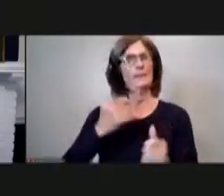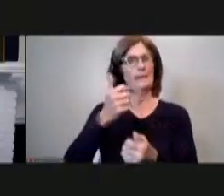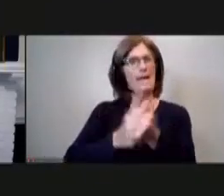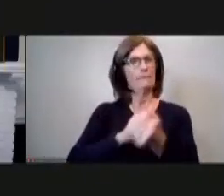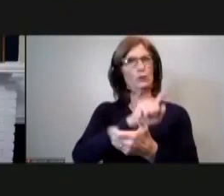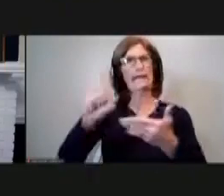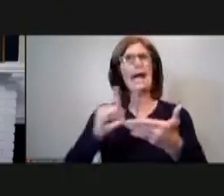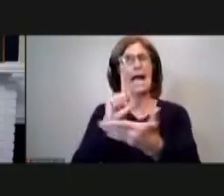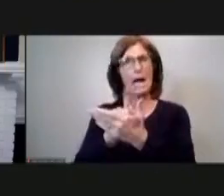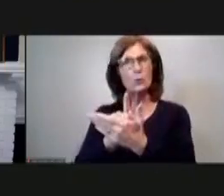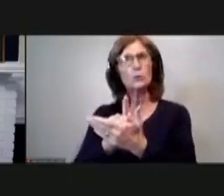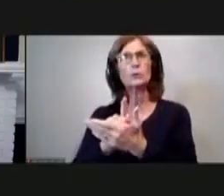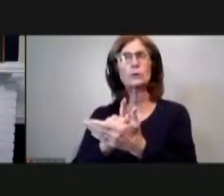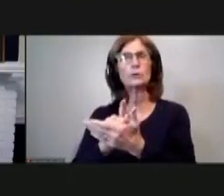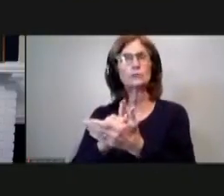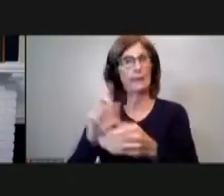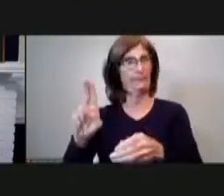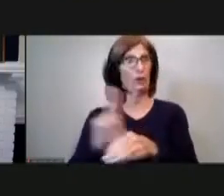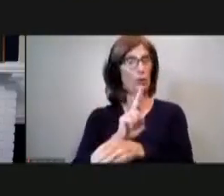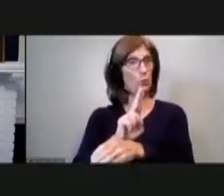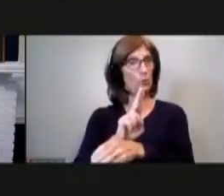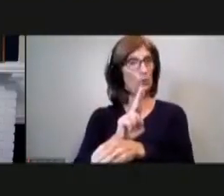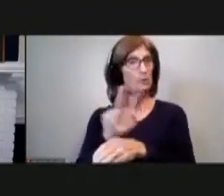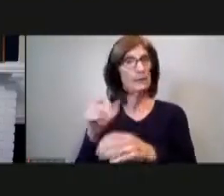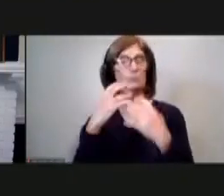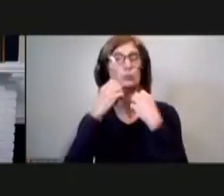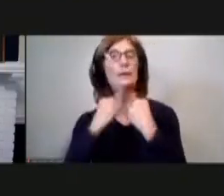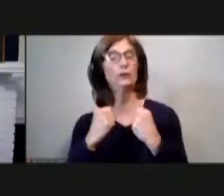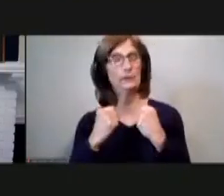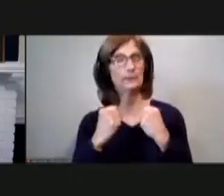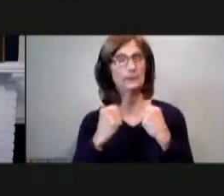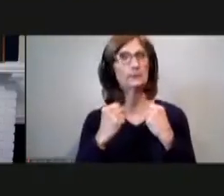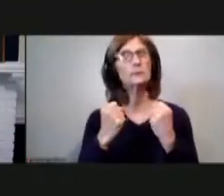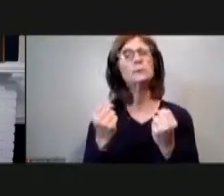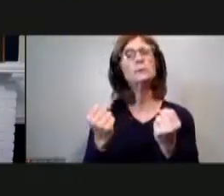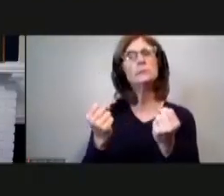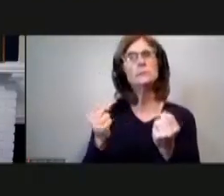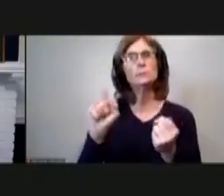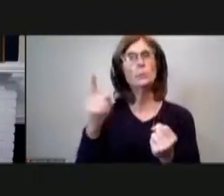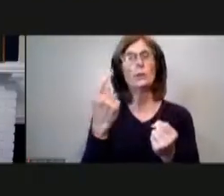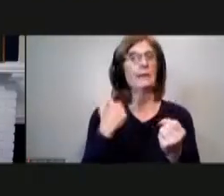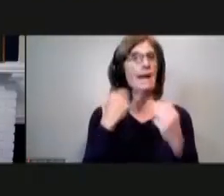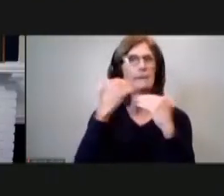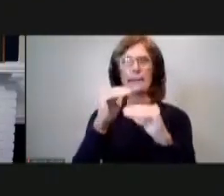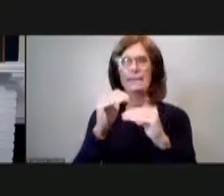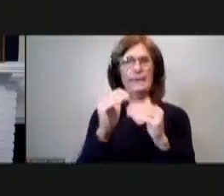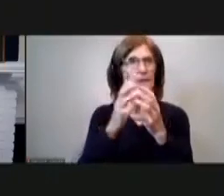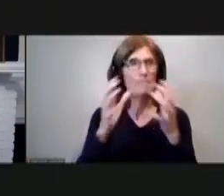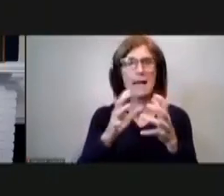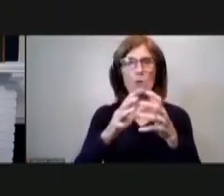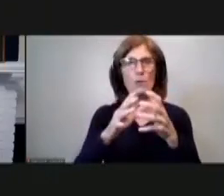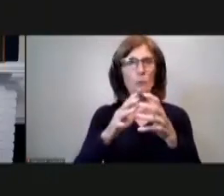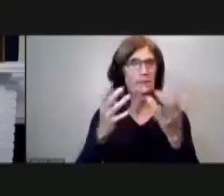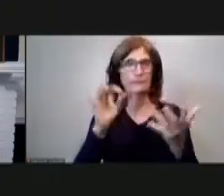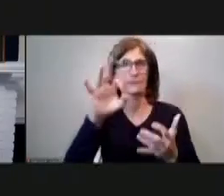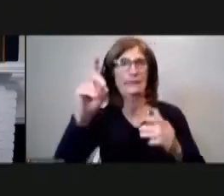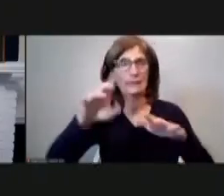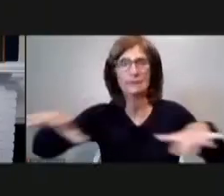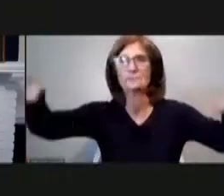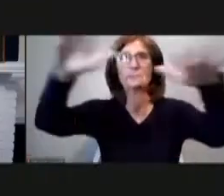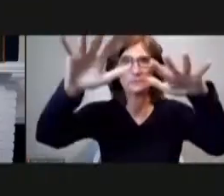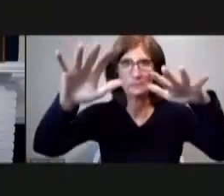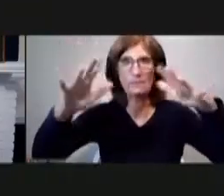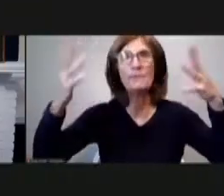a permitted facility is is precious um because we only have so many and so um with